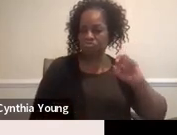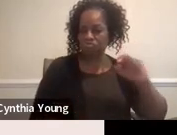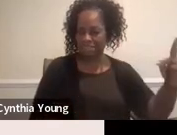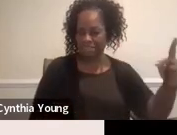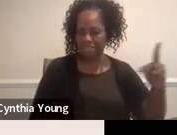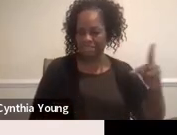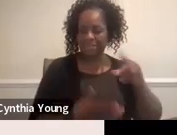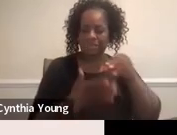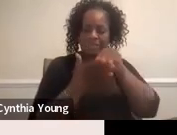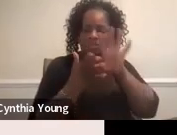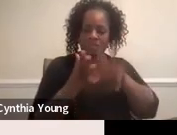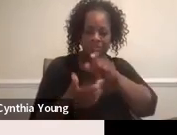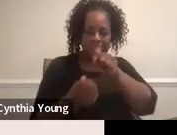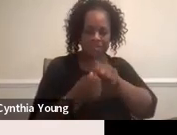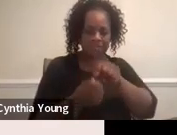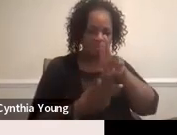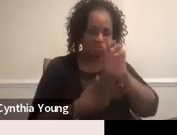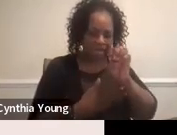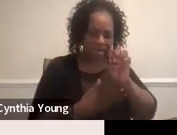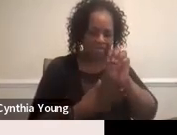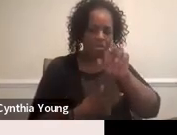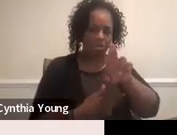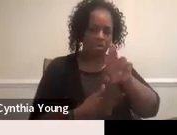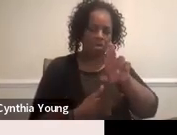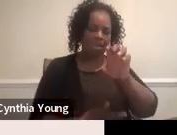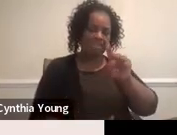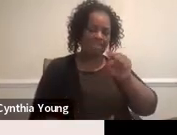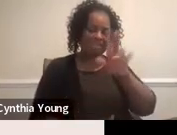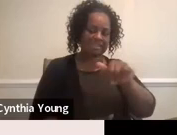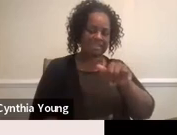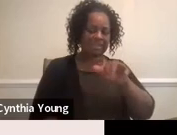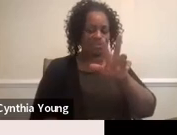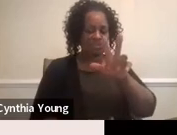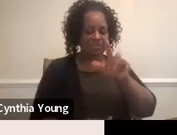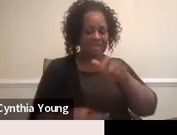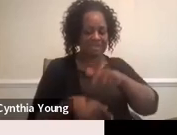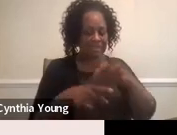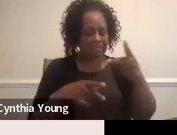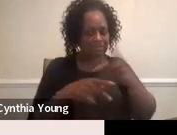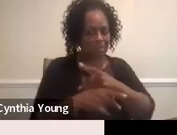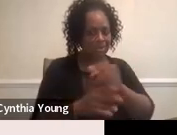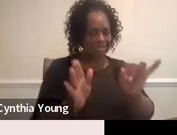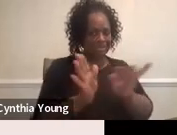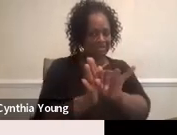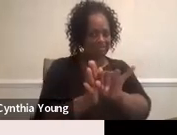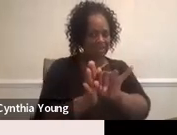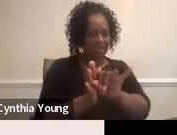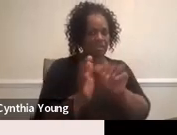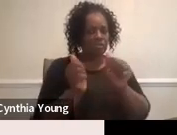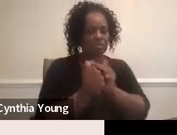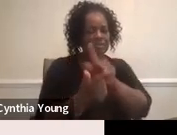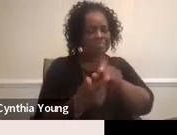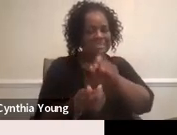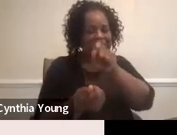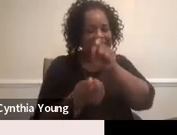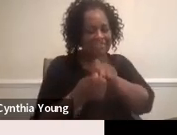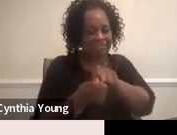that specific race or ethnicity are three times more likely to be identified with this specific